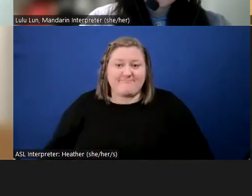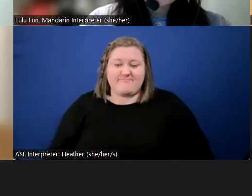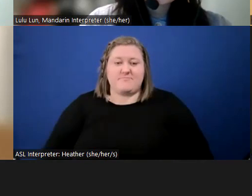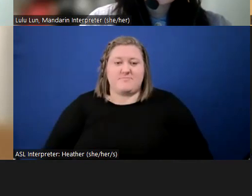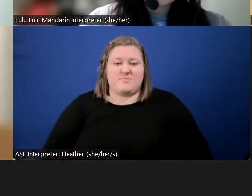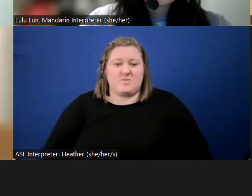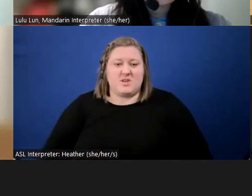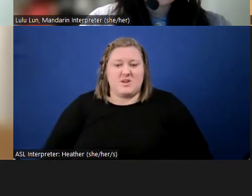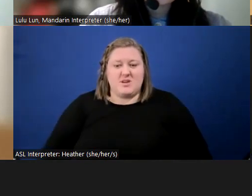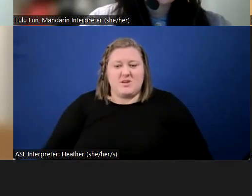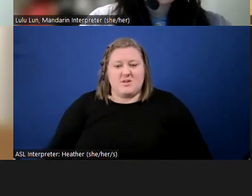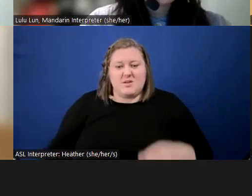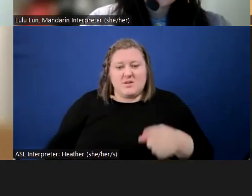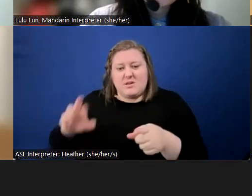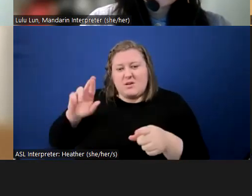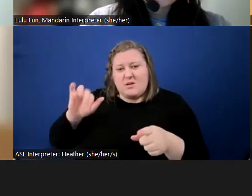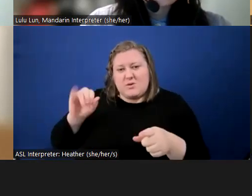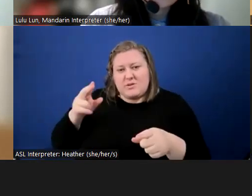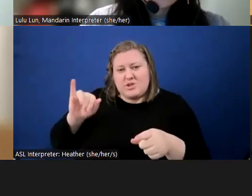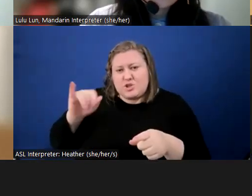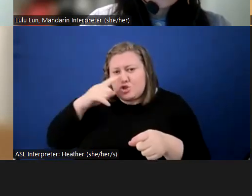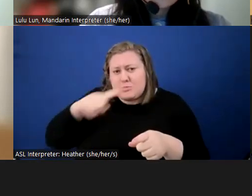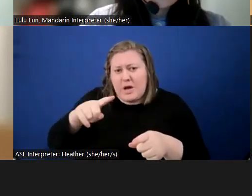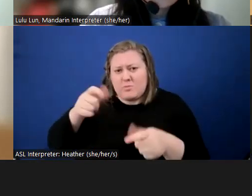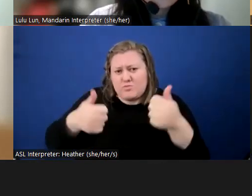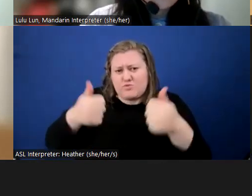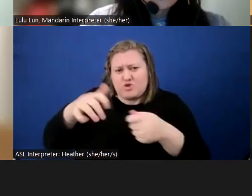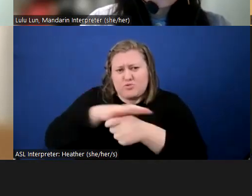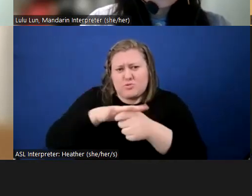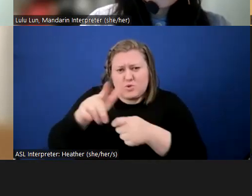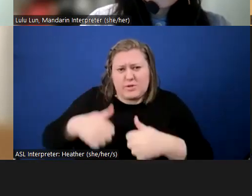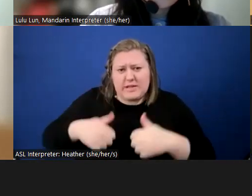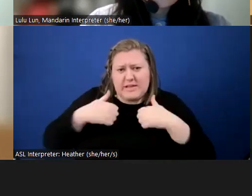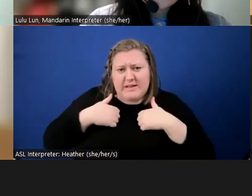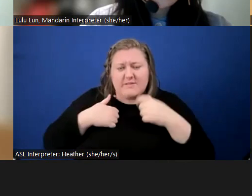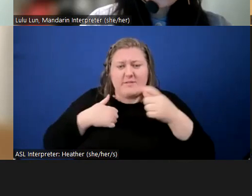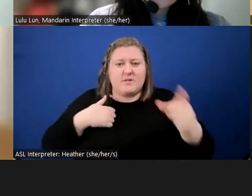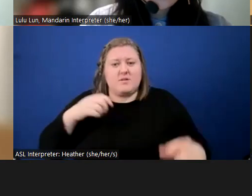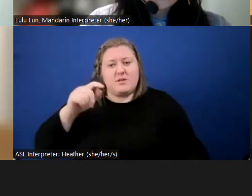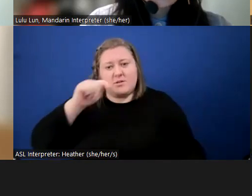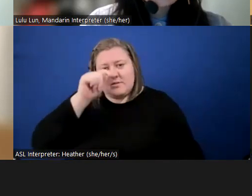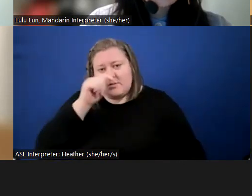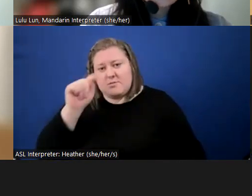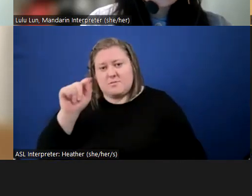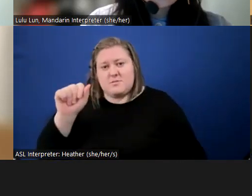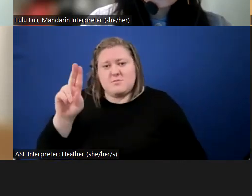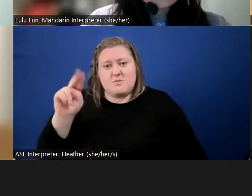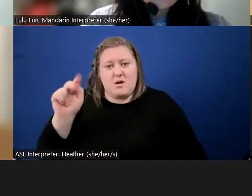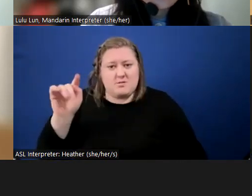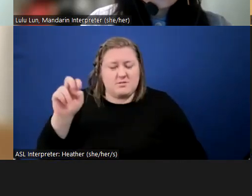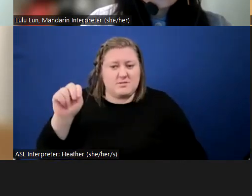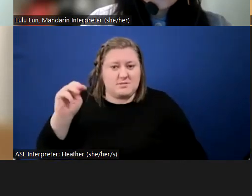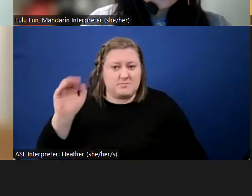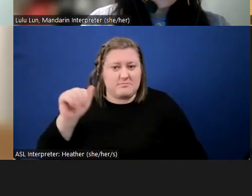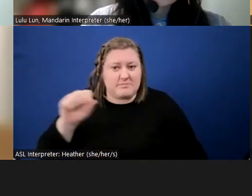Ms. Rodriguez, could I just ask you what neighborhood you live in, if you don't mind? I'm in Taunton, Massachusetts. I'm in Taunton. Thank you so